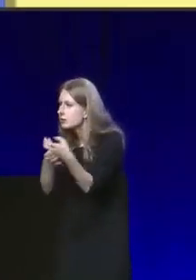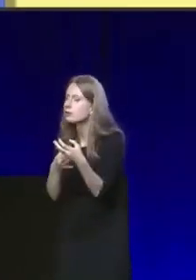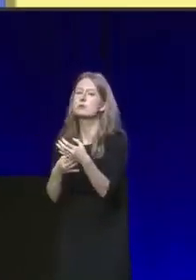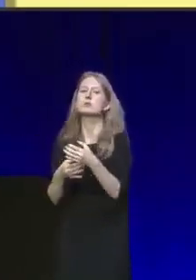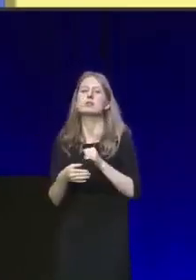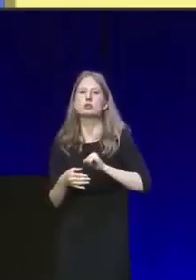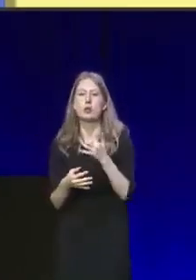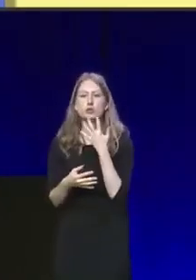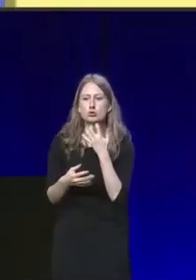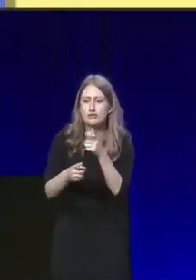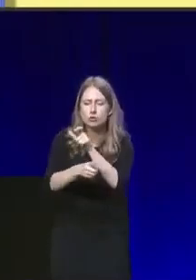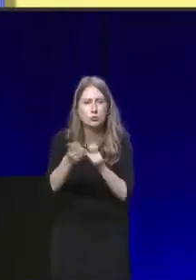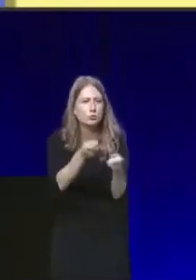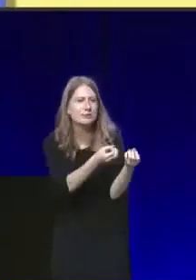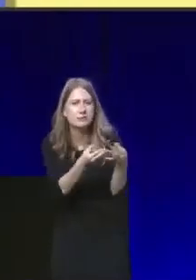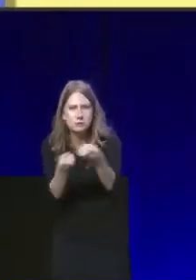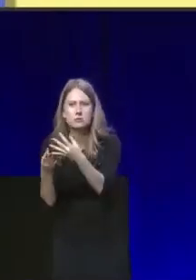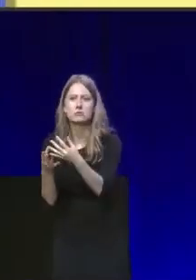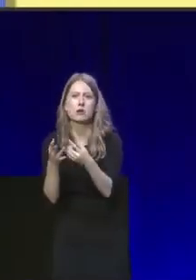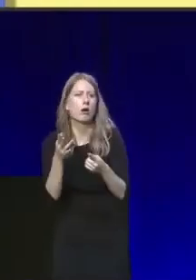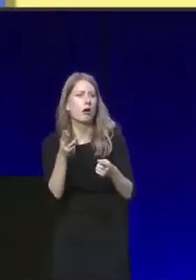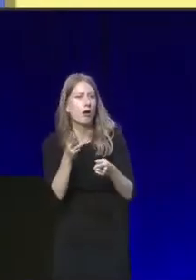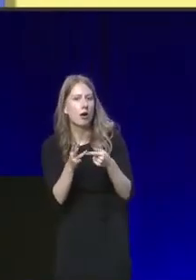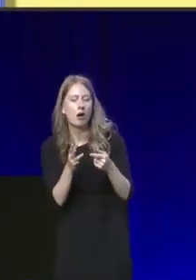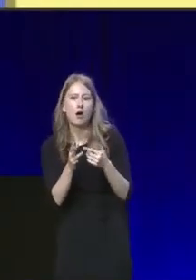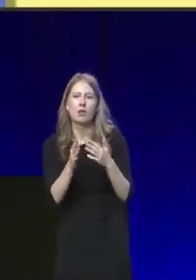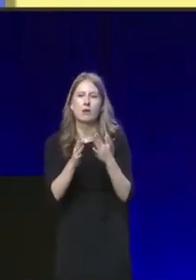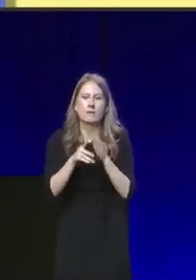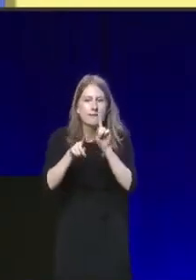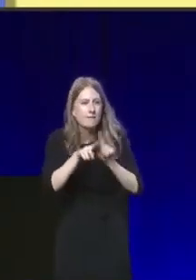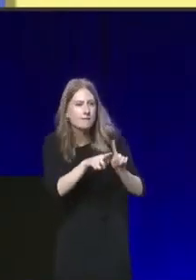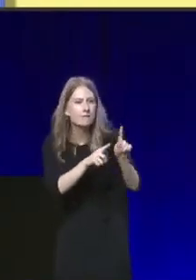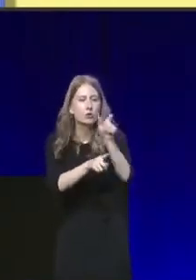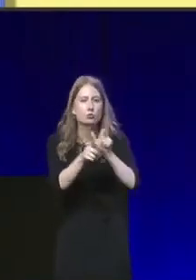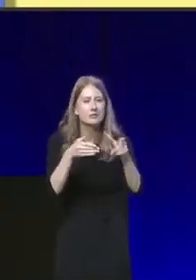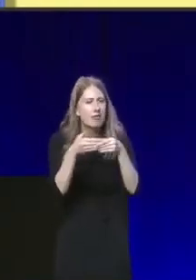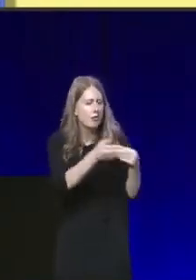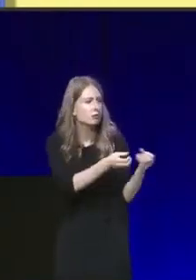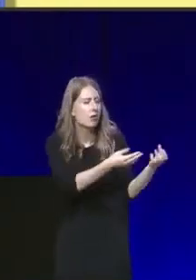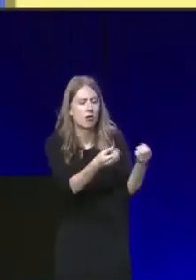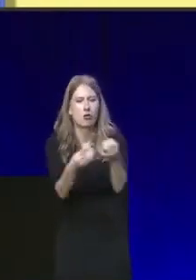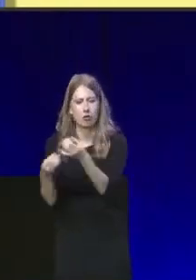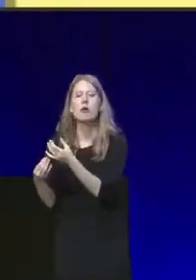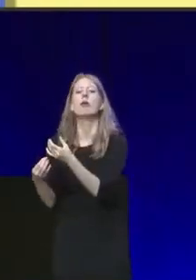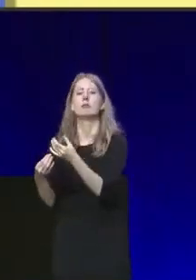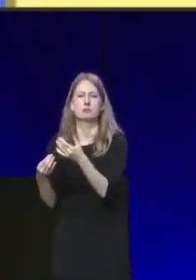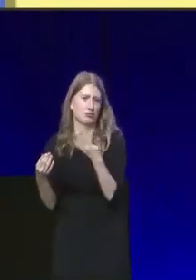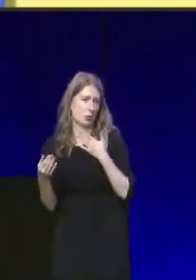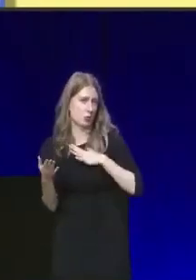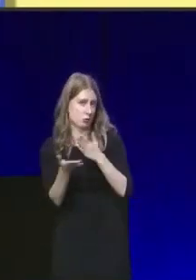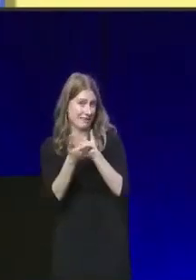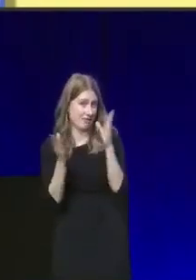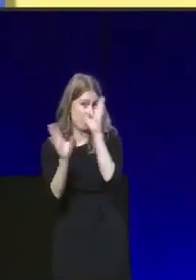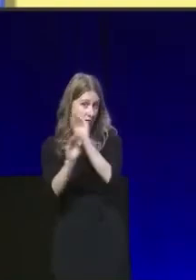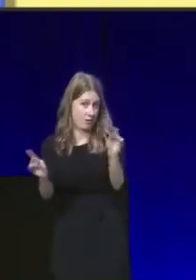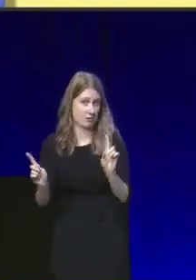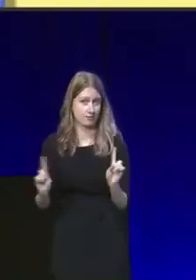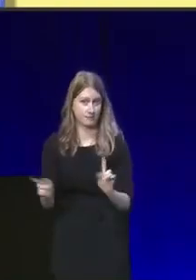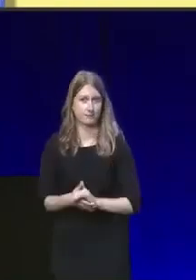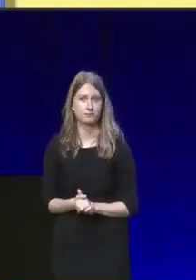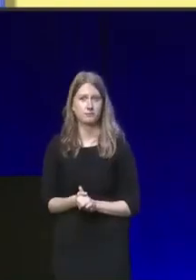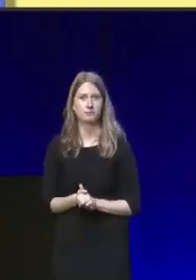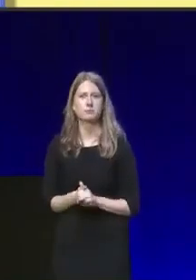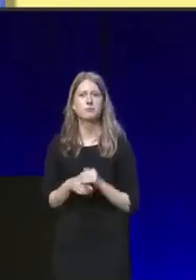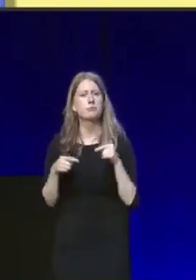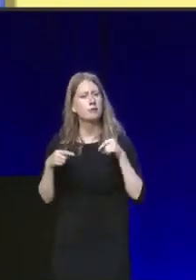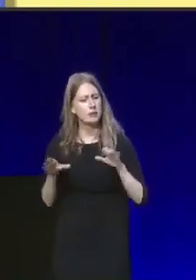Scotland's Jewish community and from other faith and community leaders. Let me make a few things clear. This